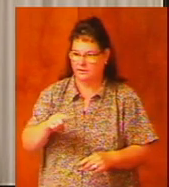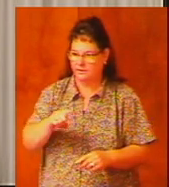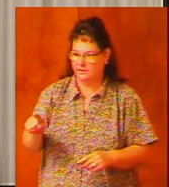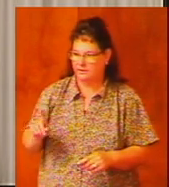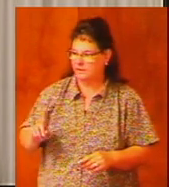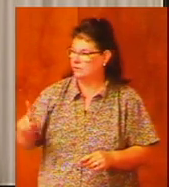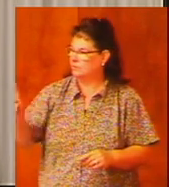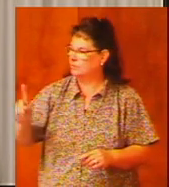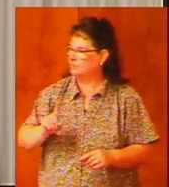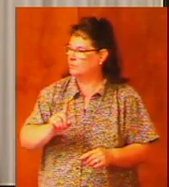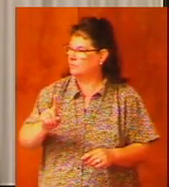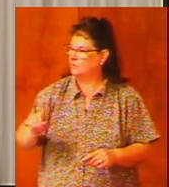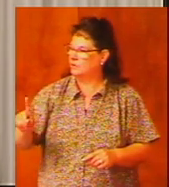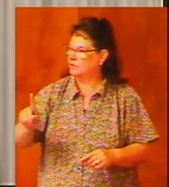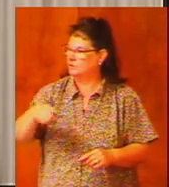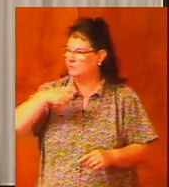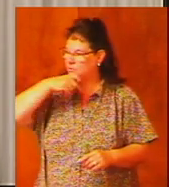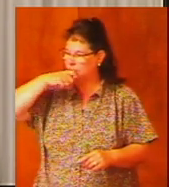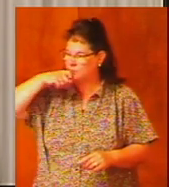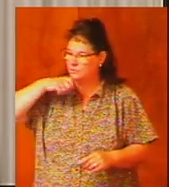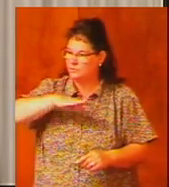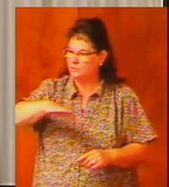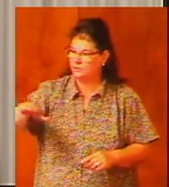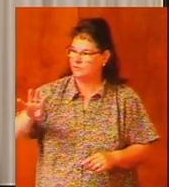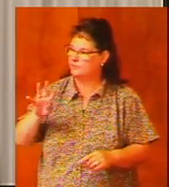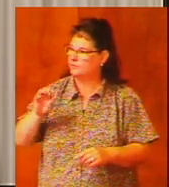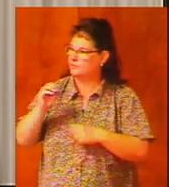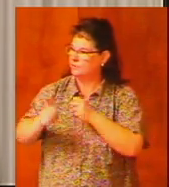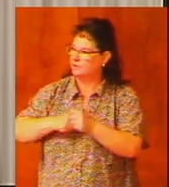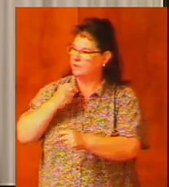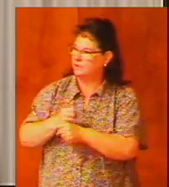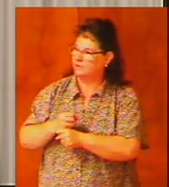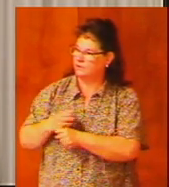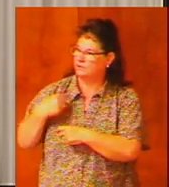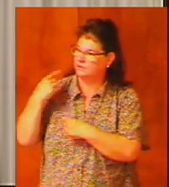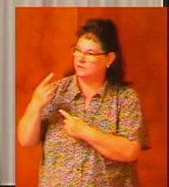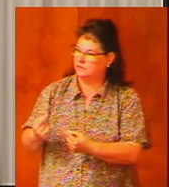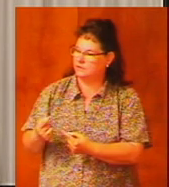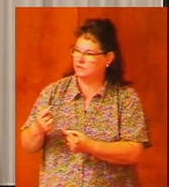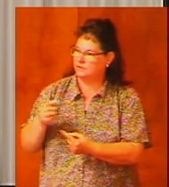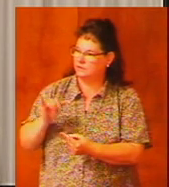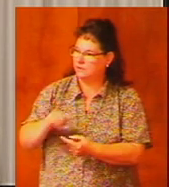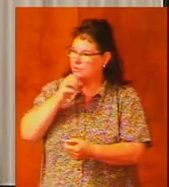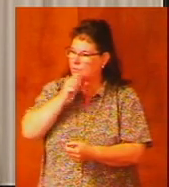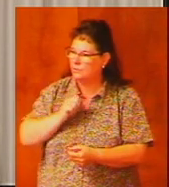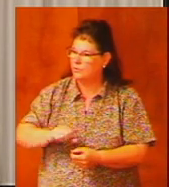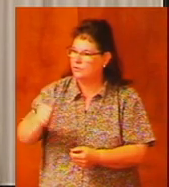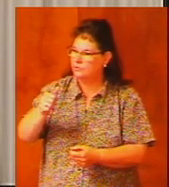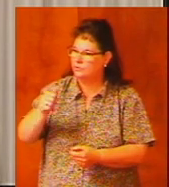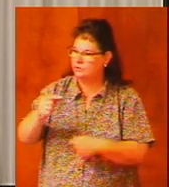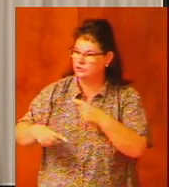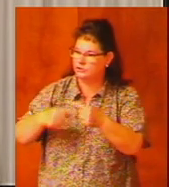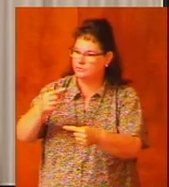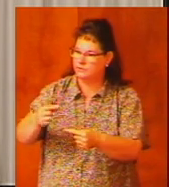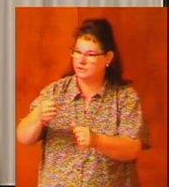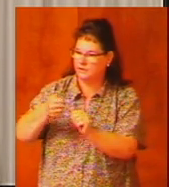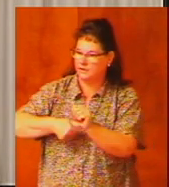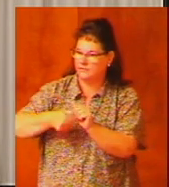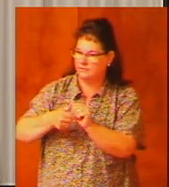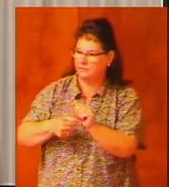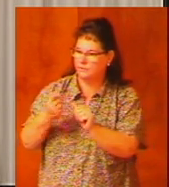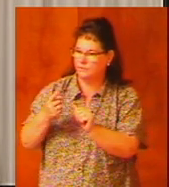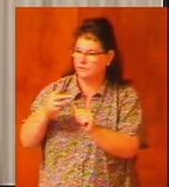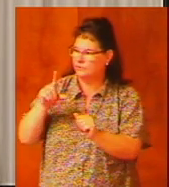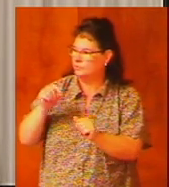wandered in the wilderness for 40 years until that older generation, everybody 20 years